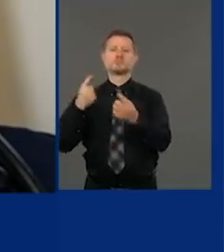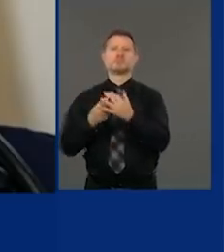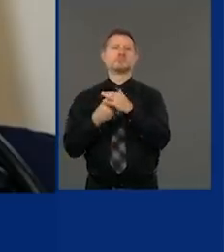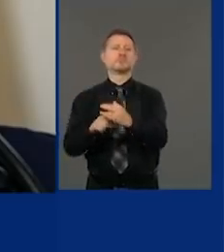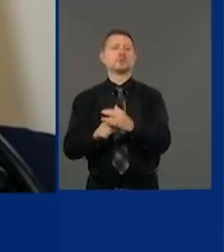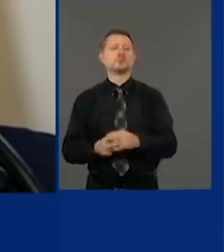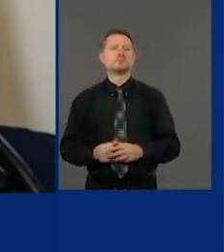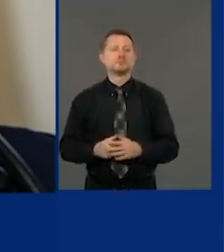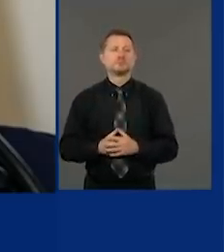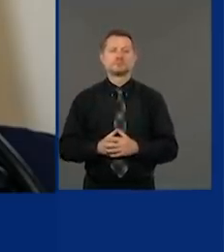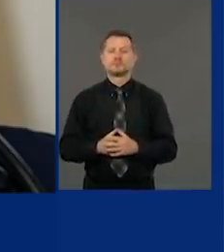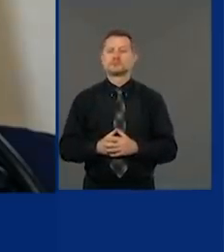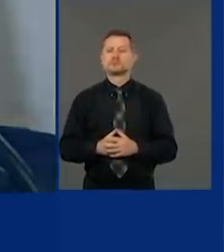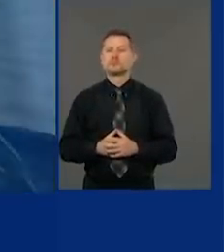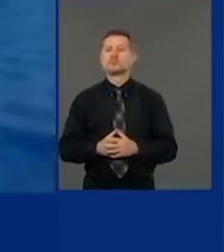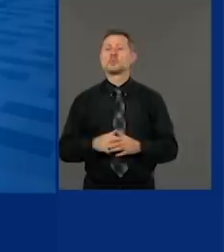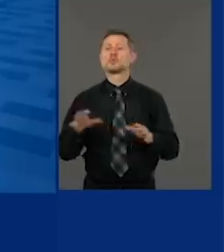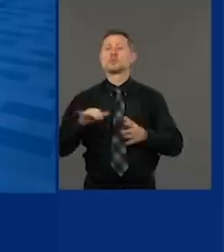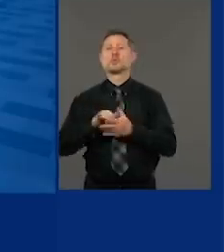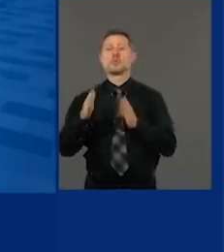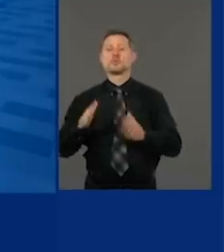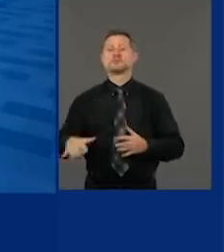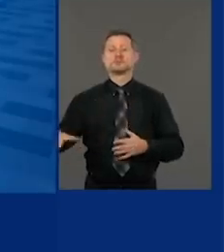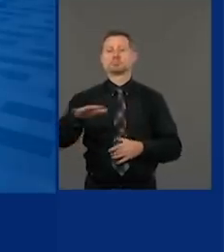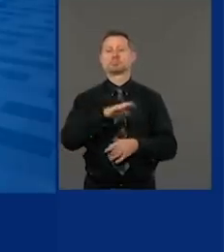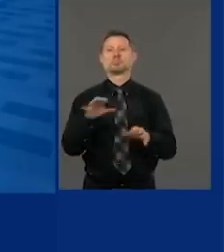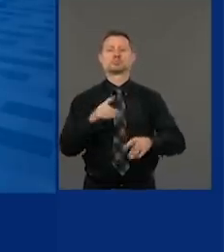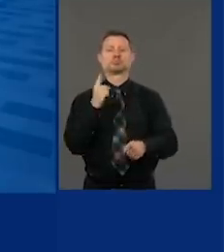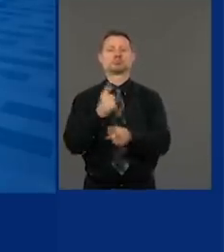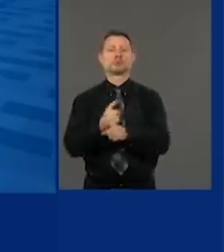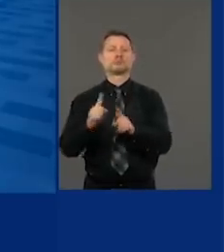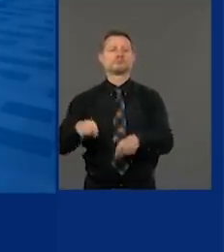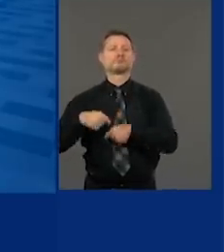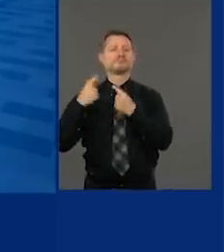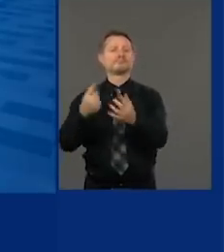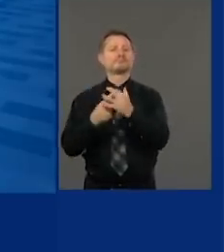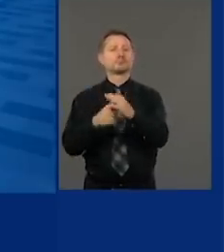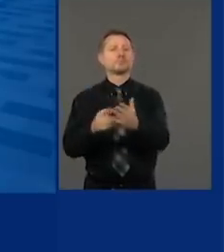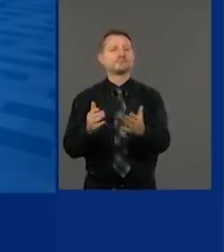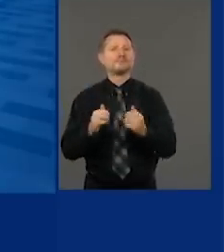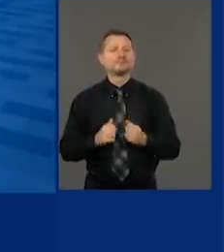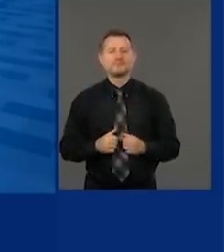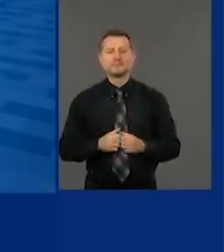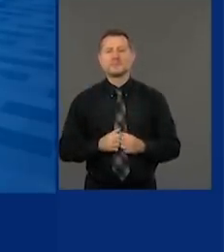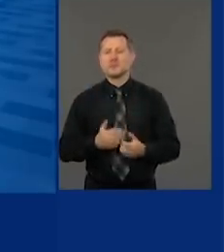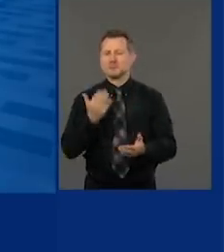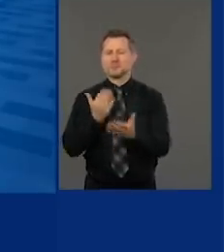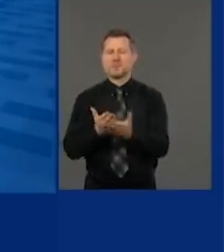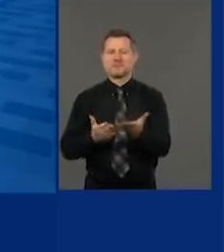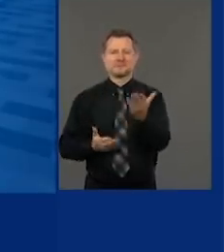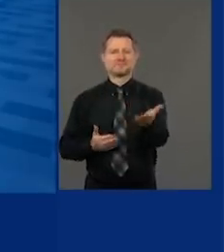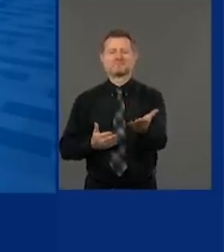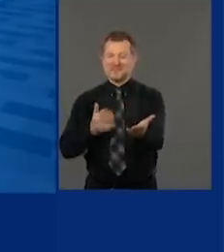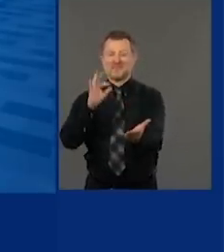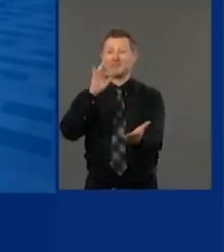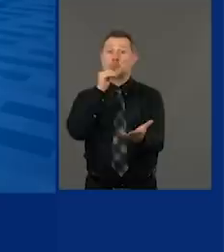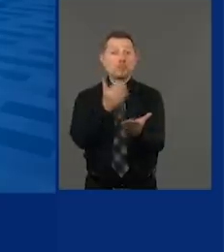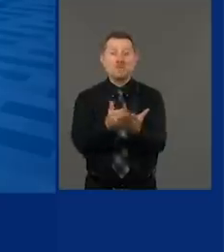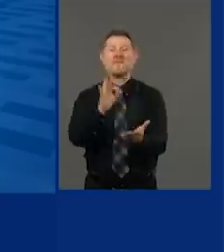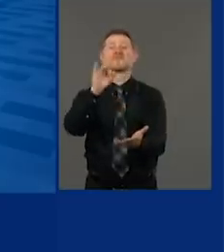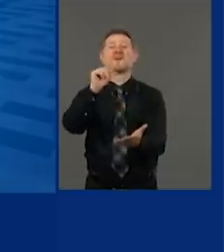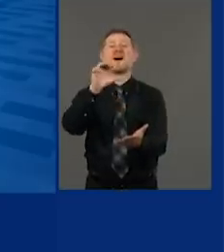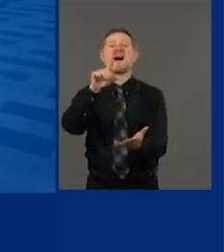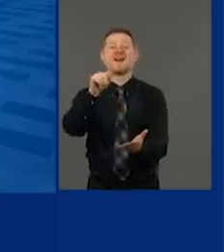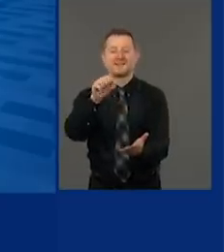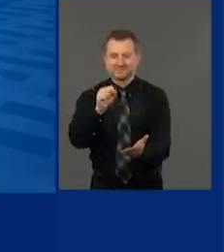Yorkers have been right from day one. There's no argument. There's nothing to